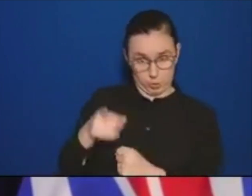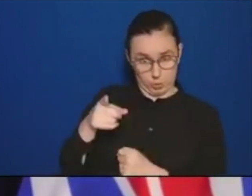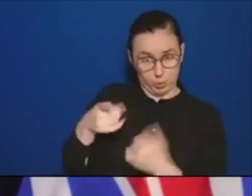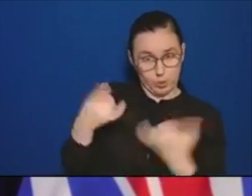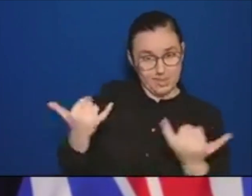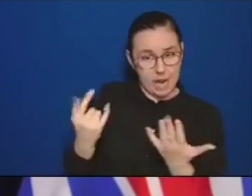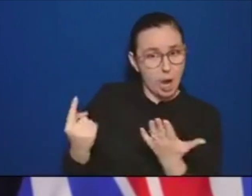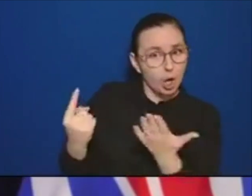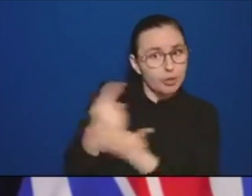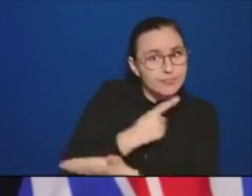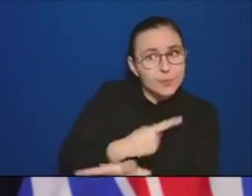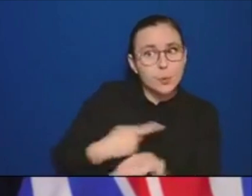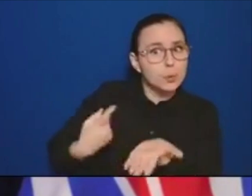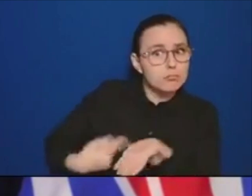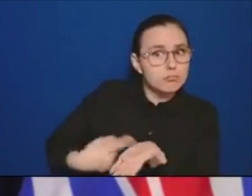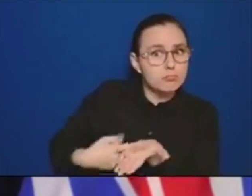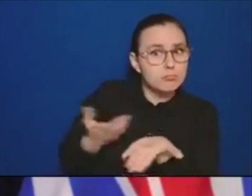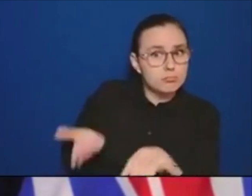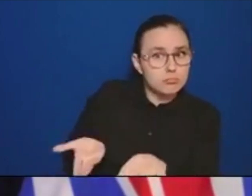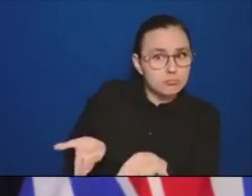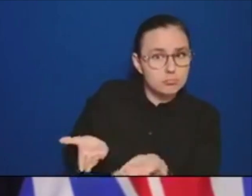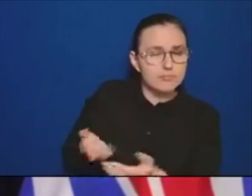I'll just wait until the bell is finished.